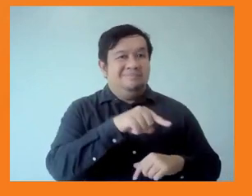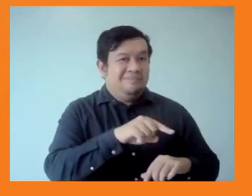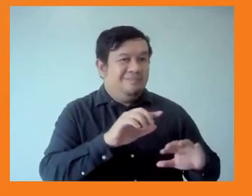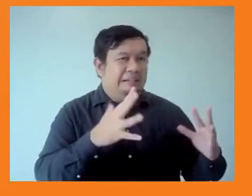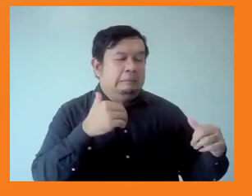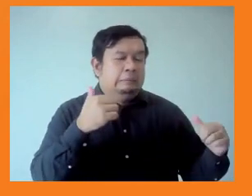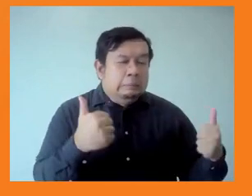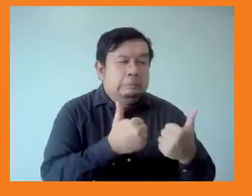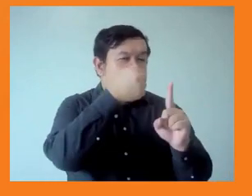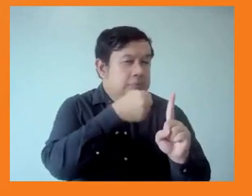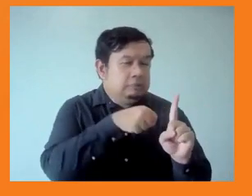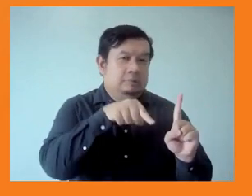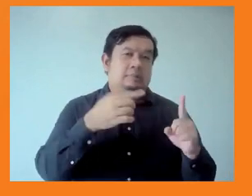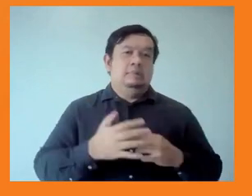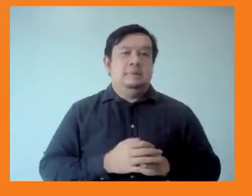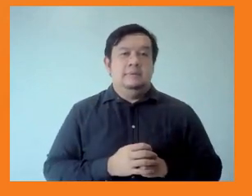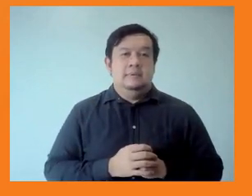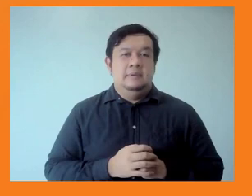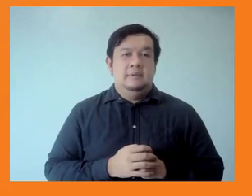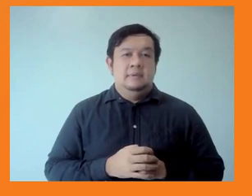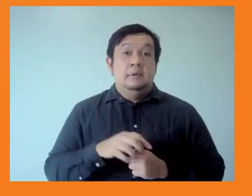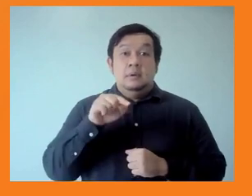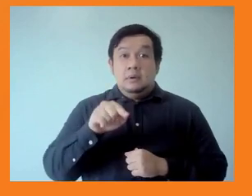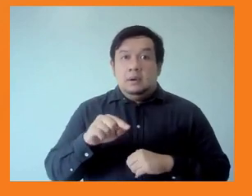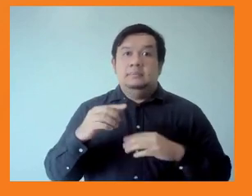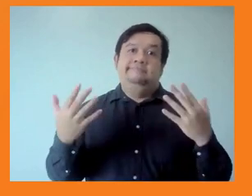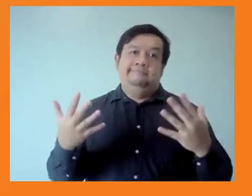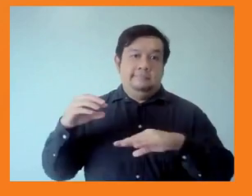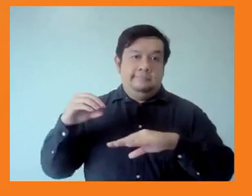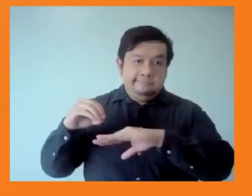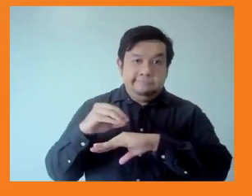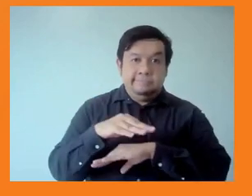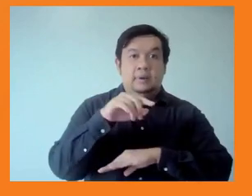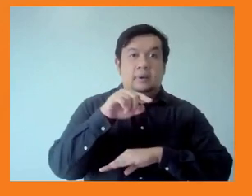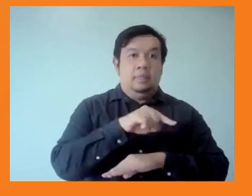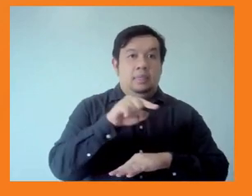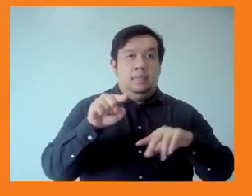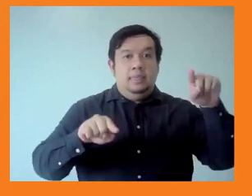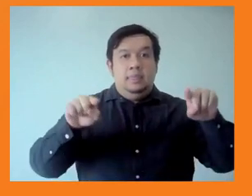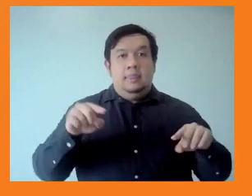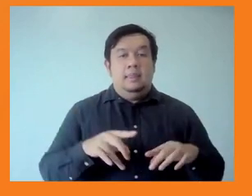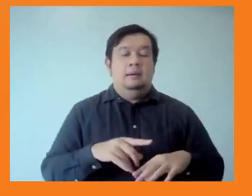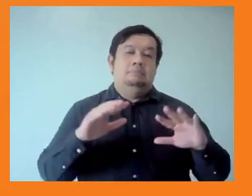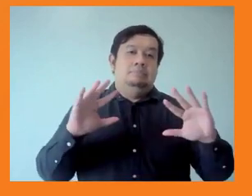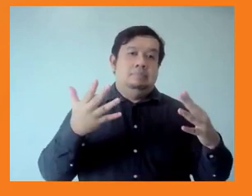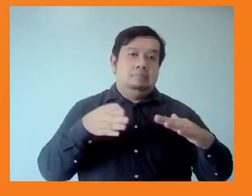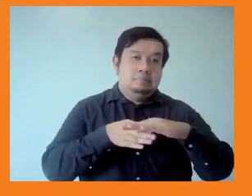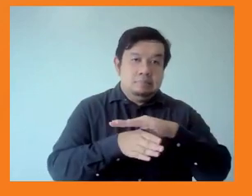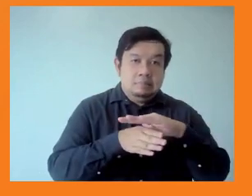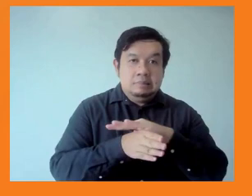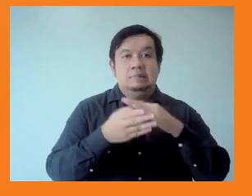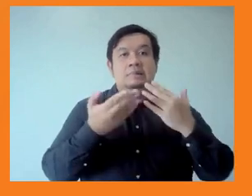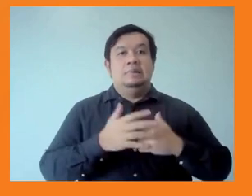effects. You end up with differences in access to resources, opportunities, the inability to survive or thrive.